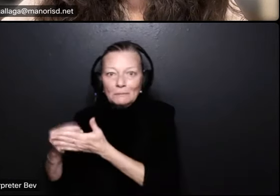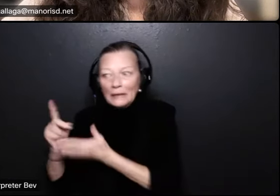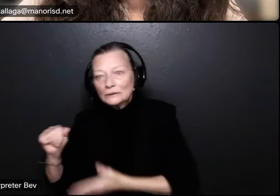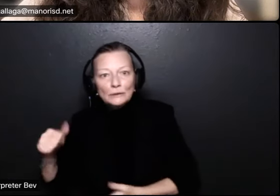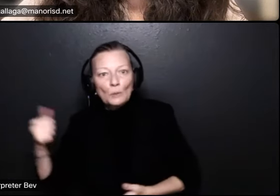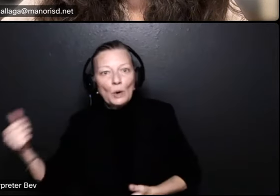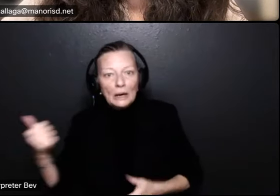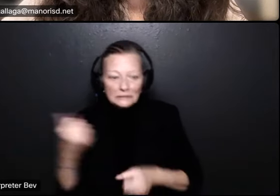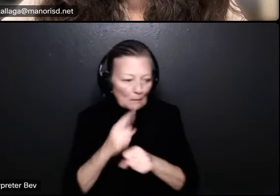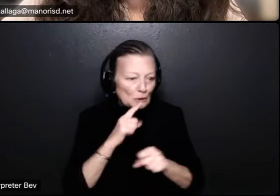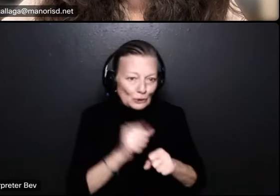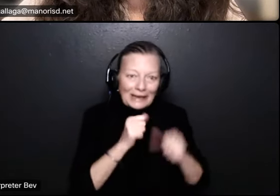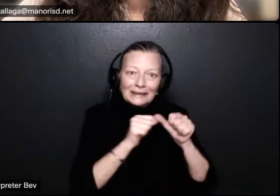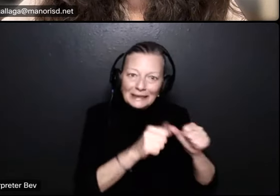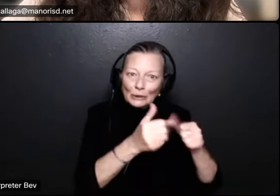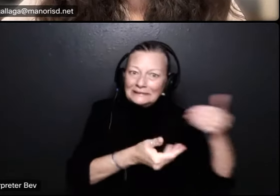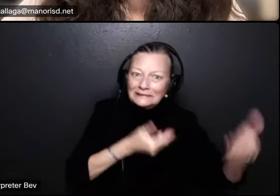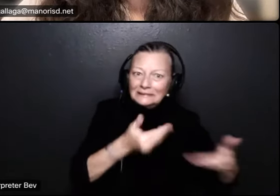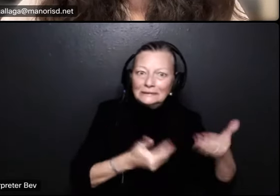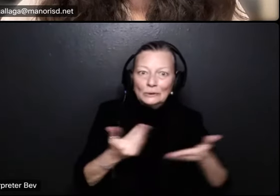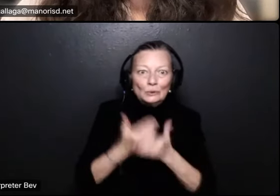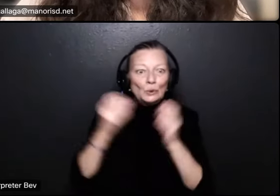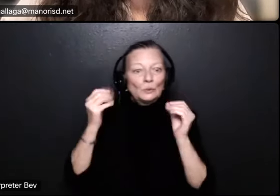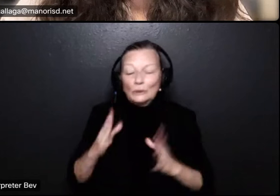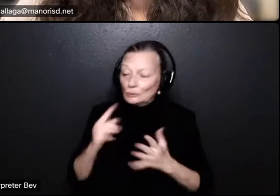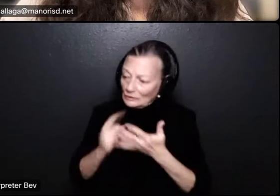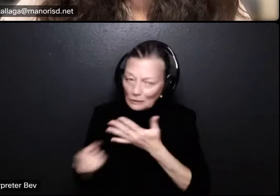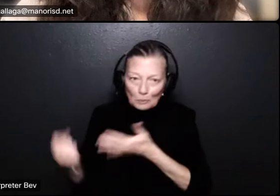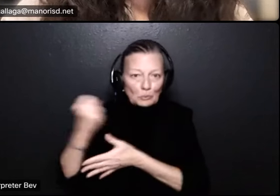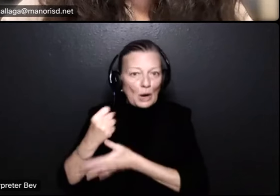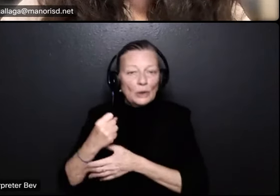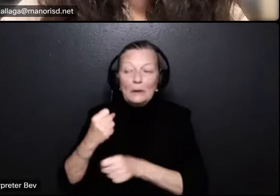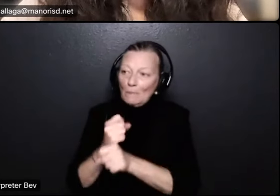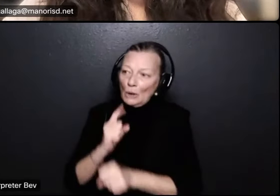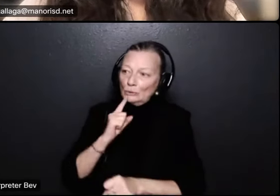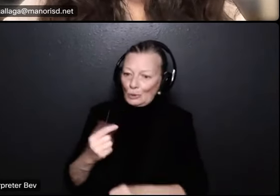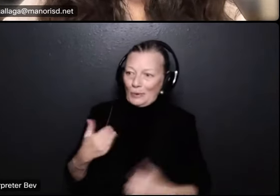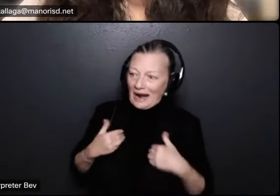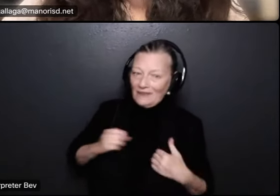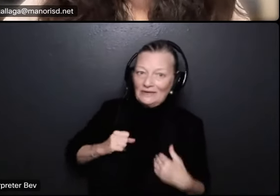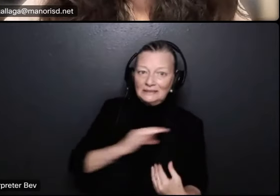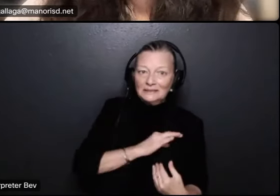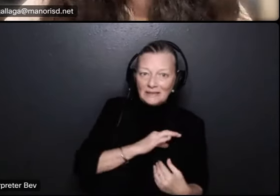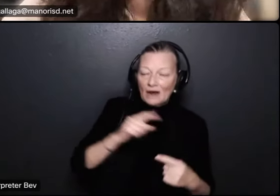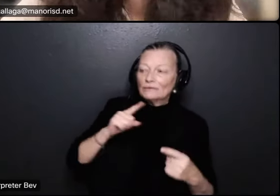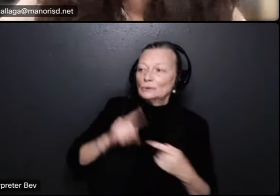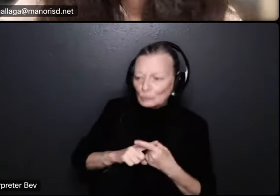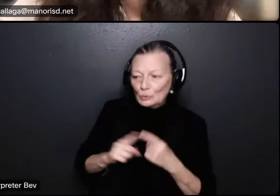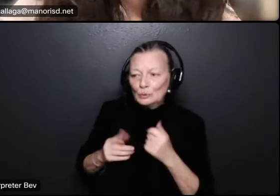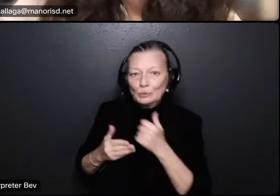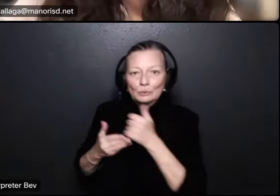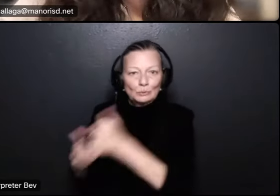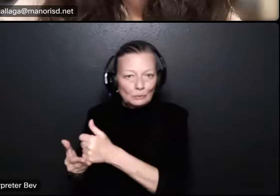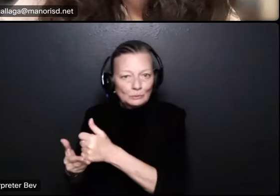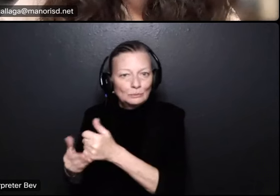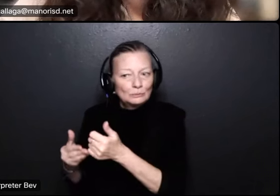teachers so absolutely it's a priority to ensure that we have the staff um to um accommodate those teachers i'm sorry